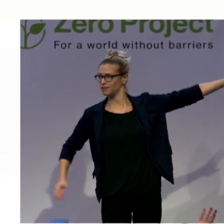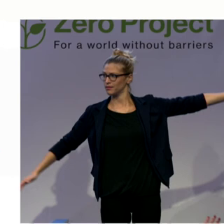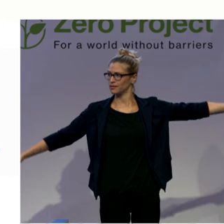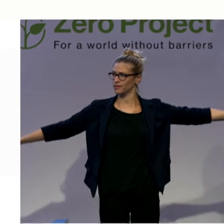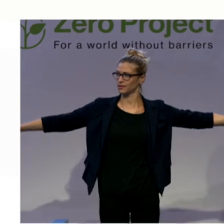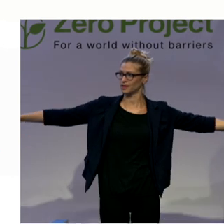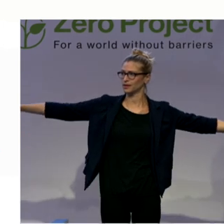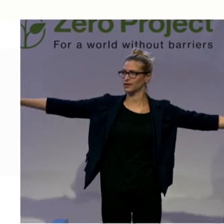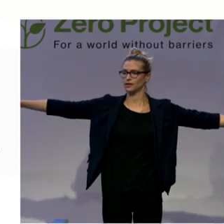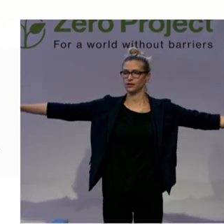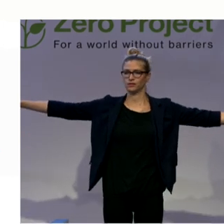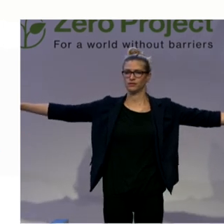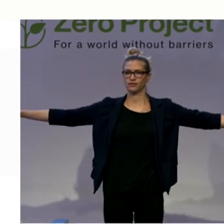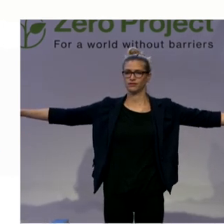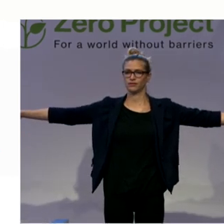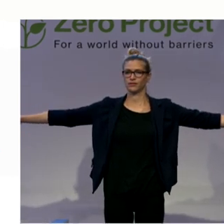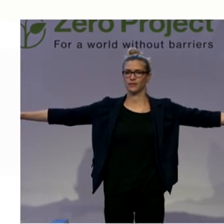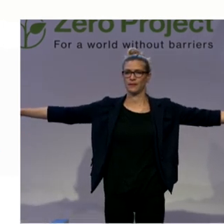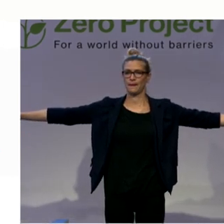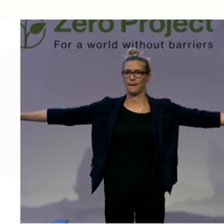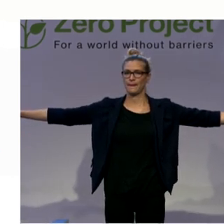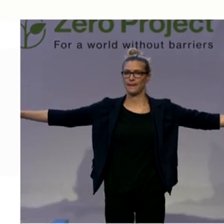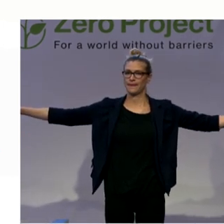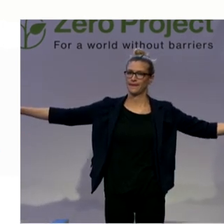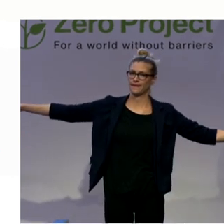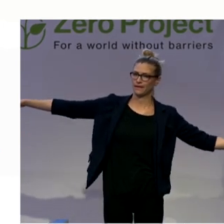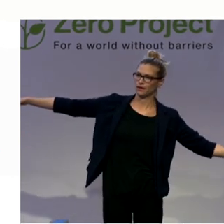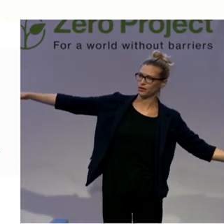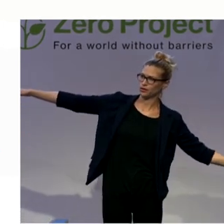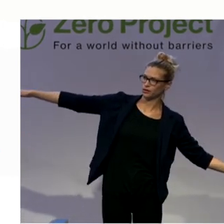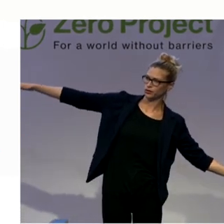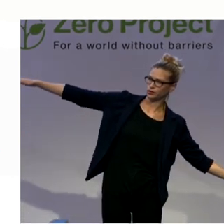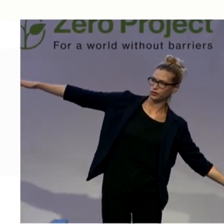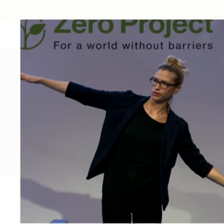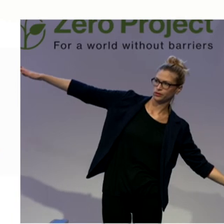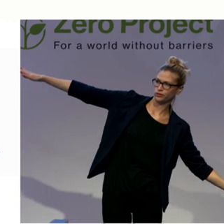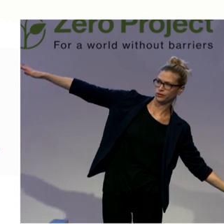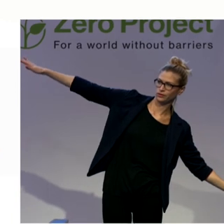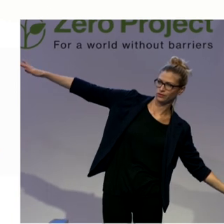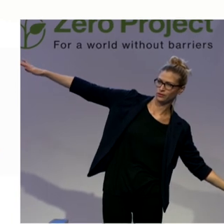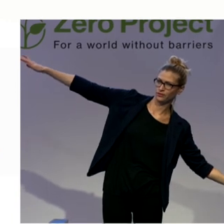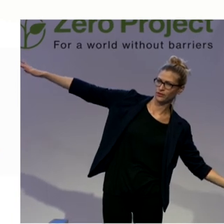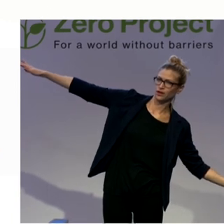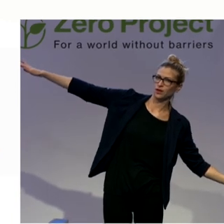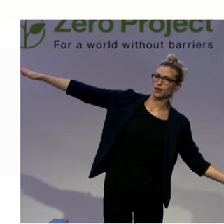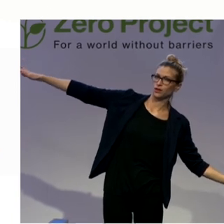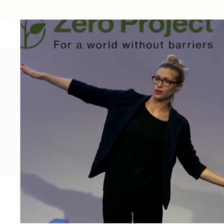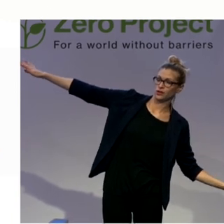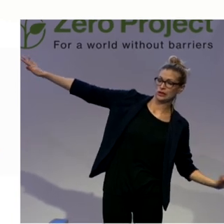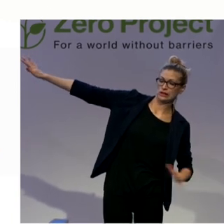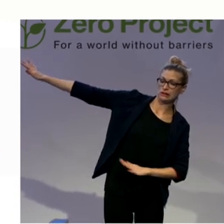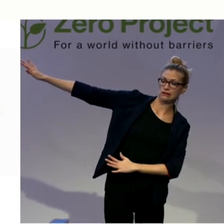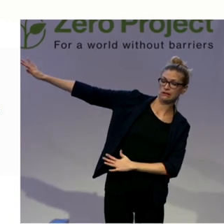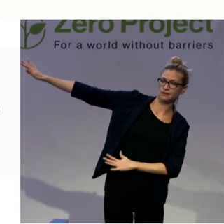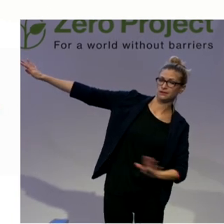back. Let's do it with inhale. Inhale to prepare. Exhale as you laterally flex.